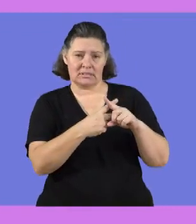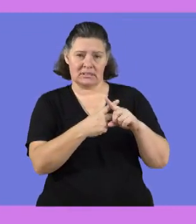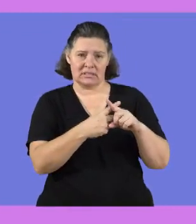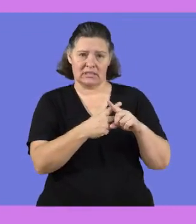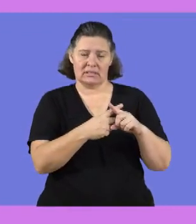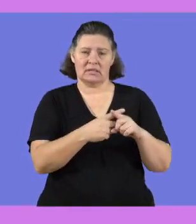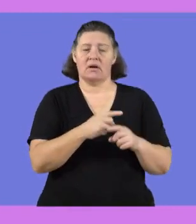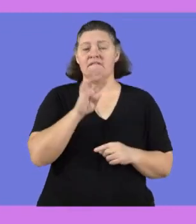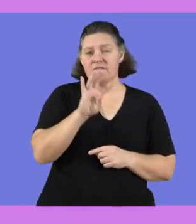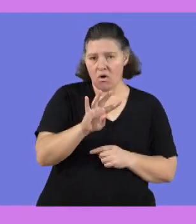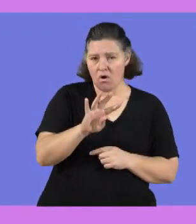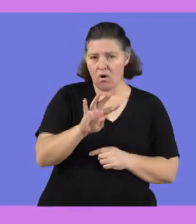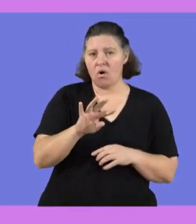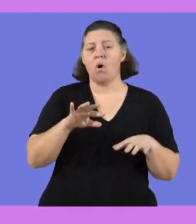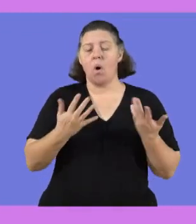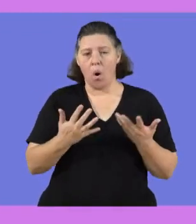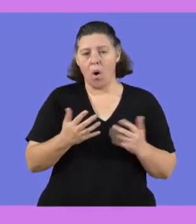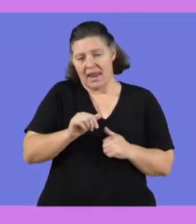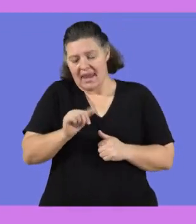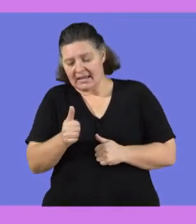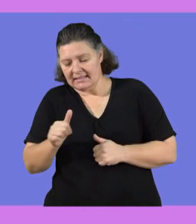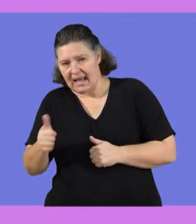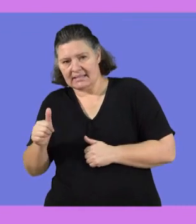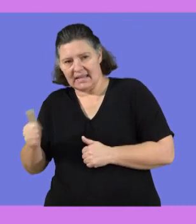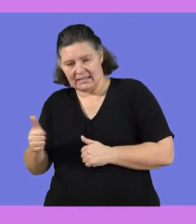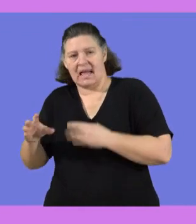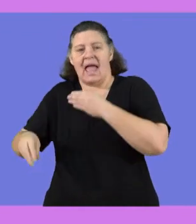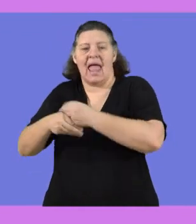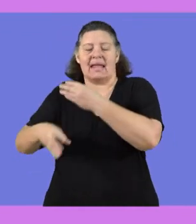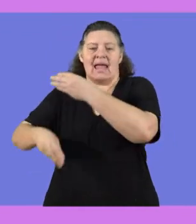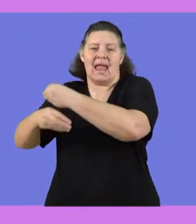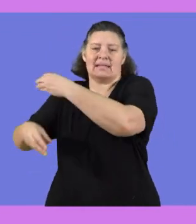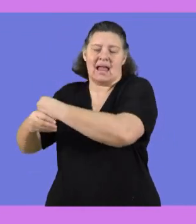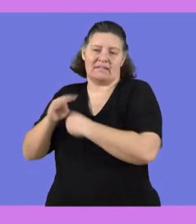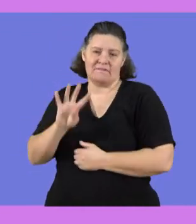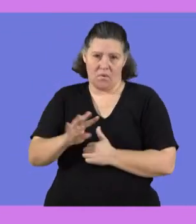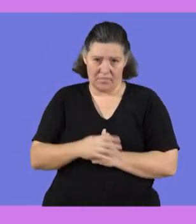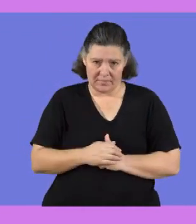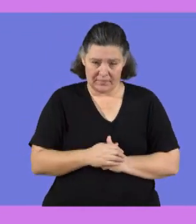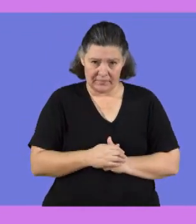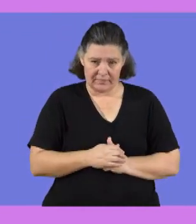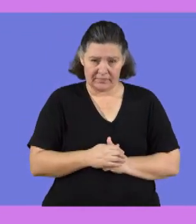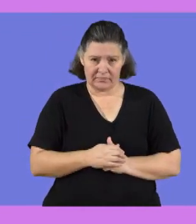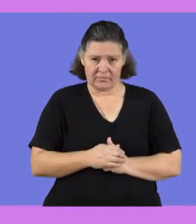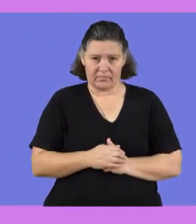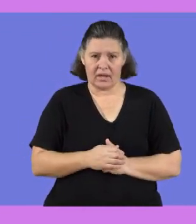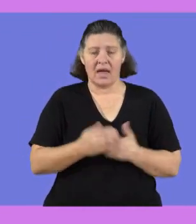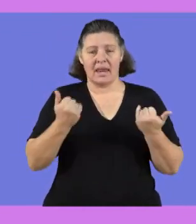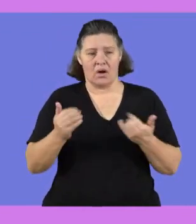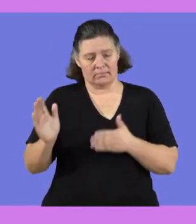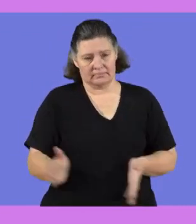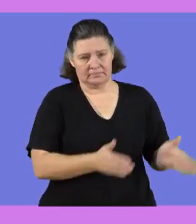or you add 4 to every next value. So I will now